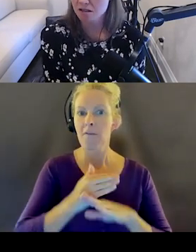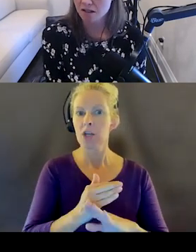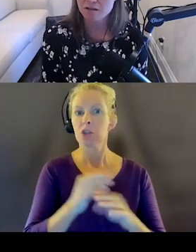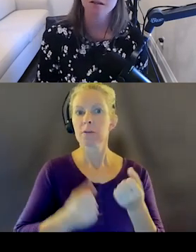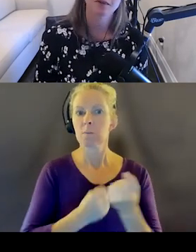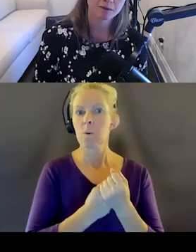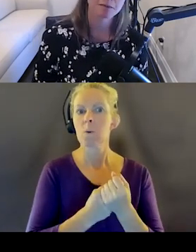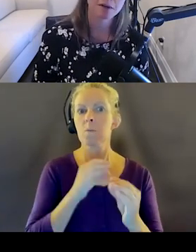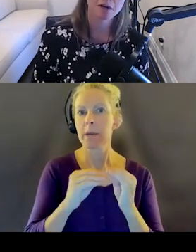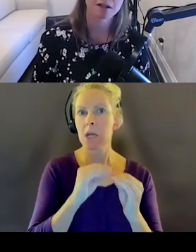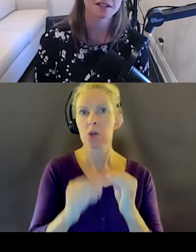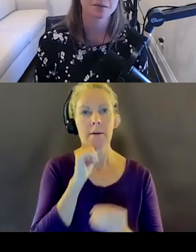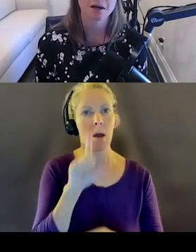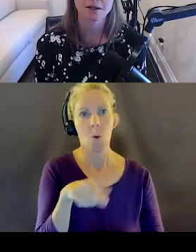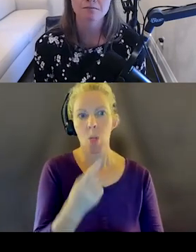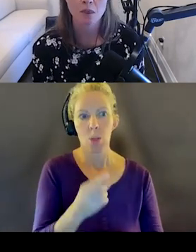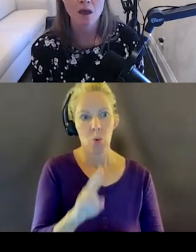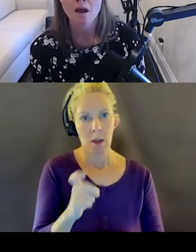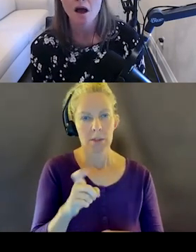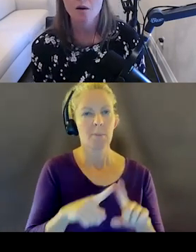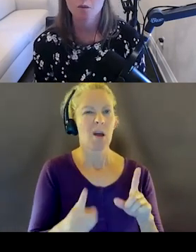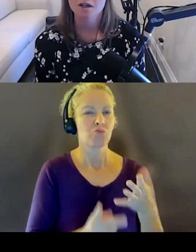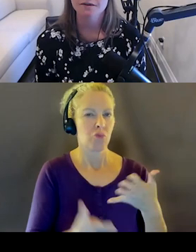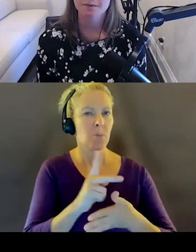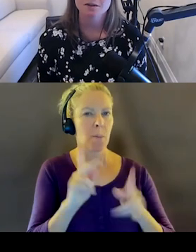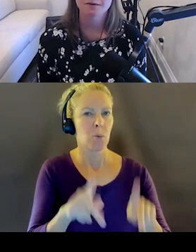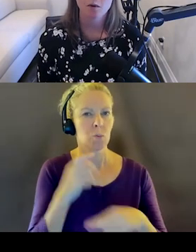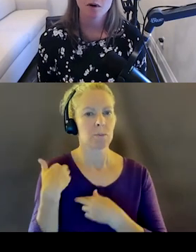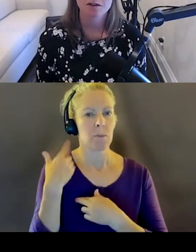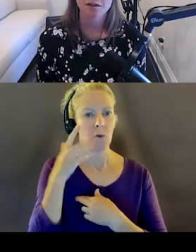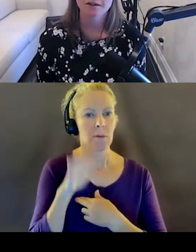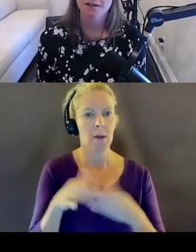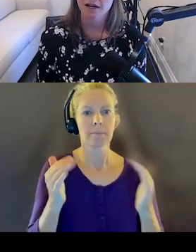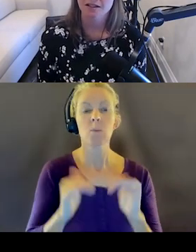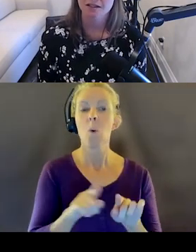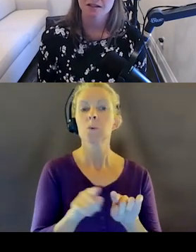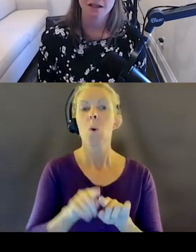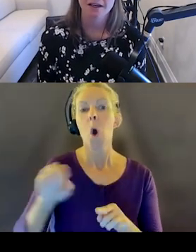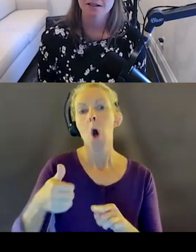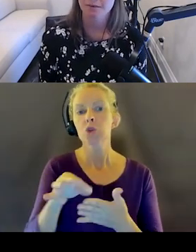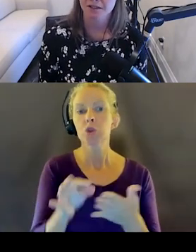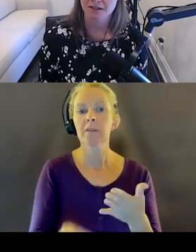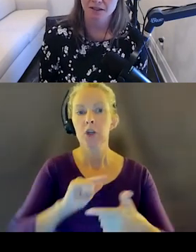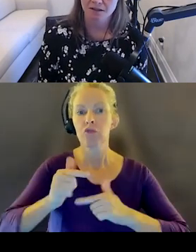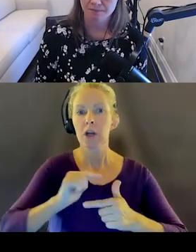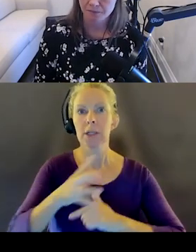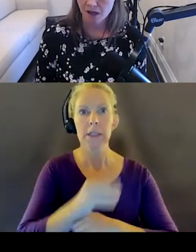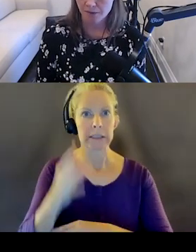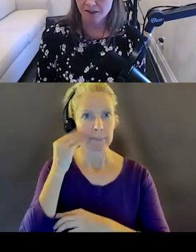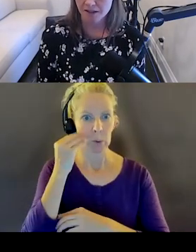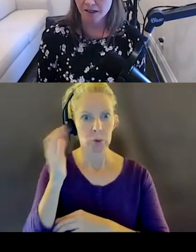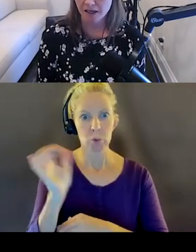That's not just on us, but I'm going to put it on us as the primary. We're also responsible for alternative interactions and experiences.